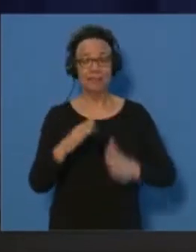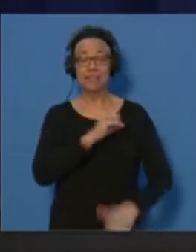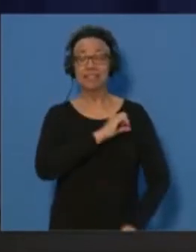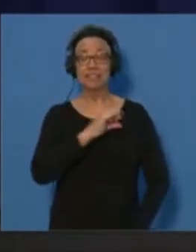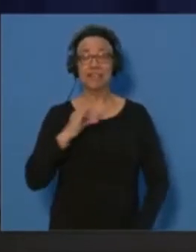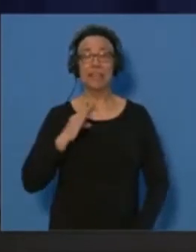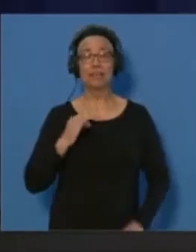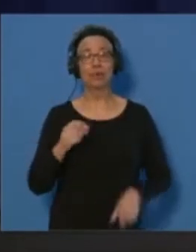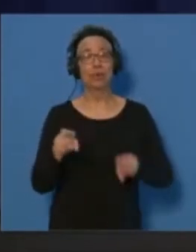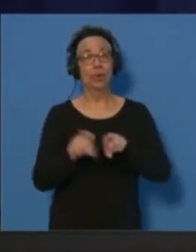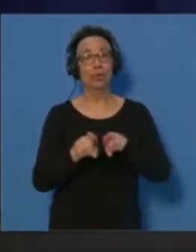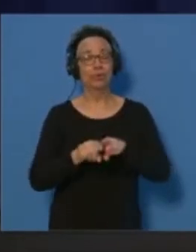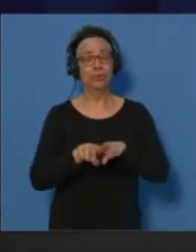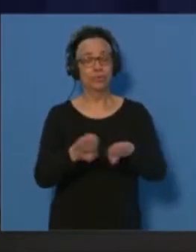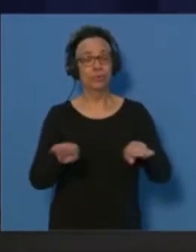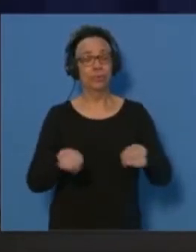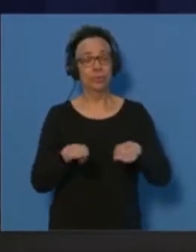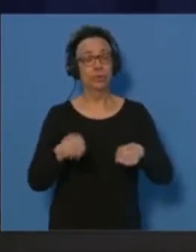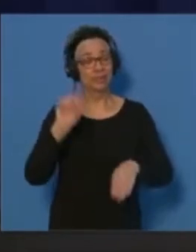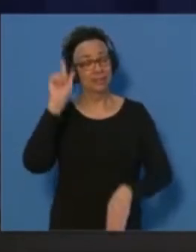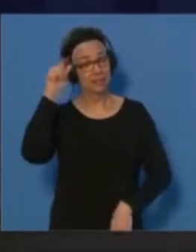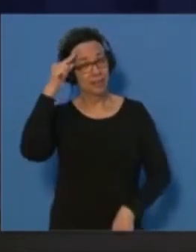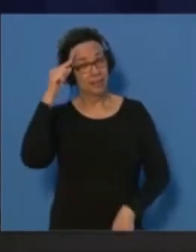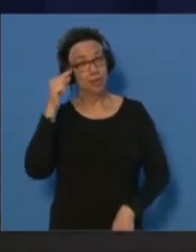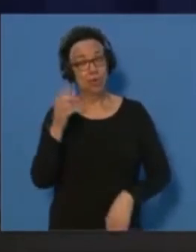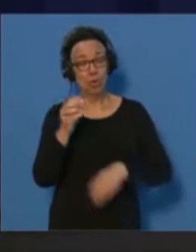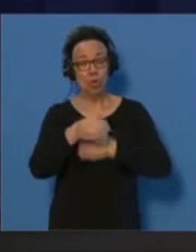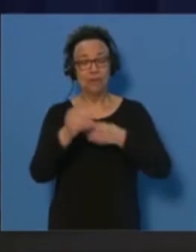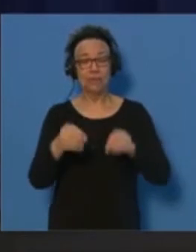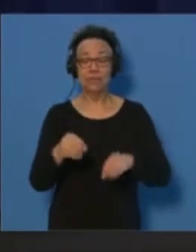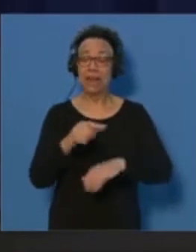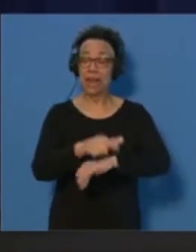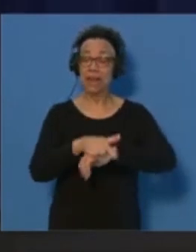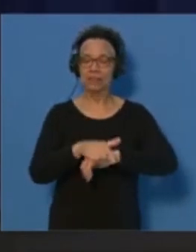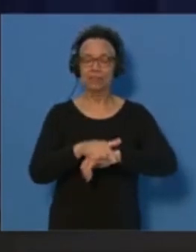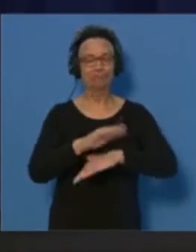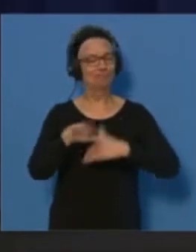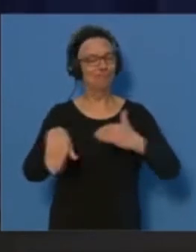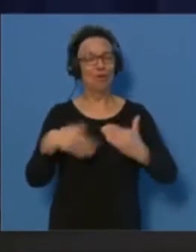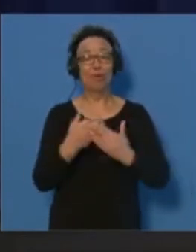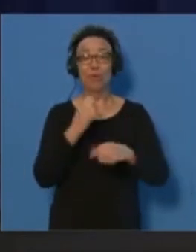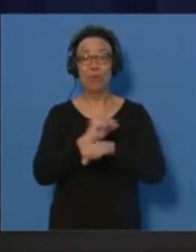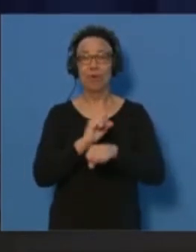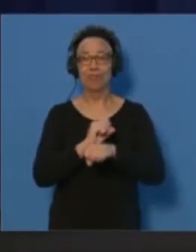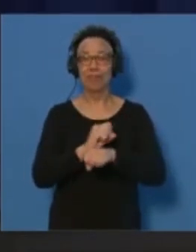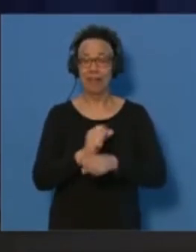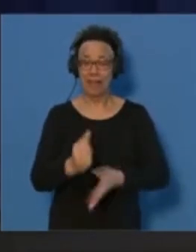the Bermuda Government Office in London, for all their work in helping this flight to take place.